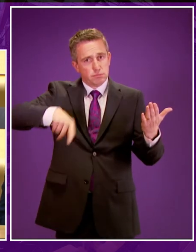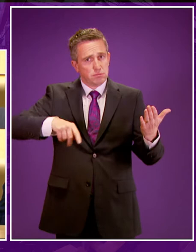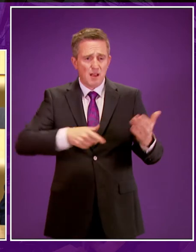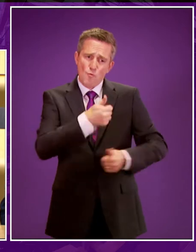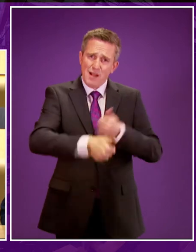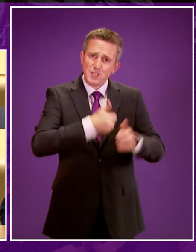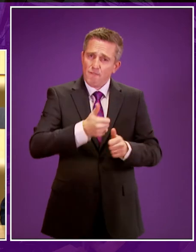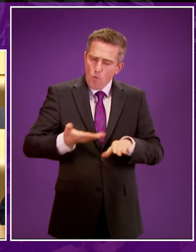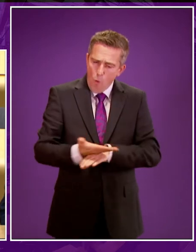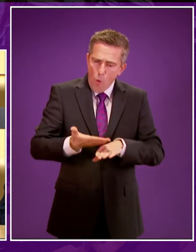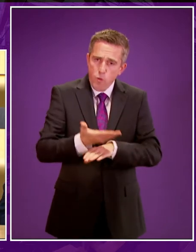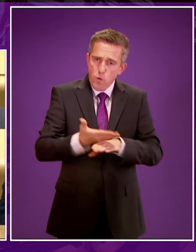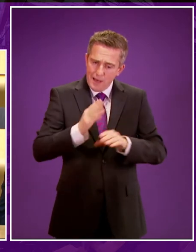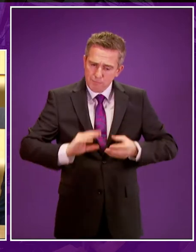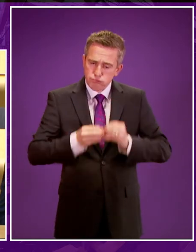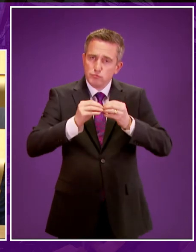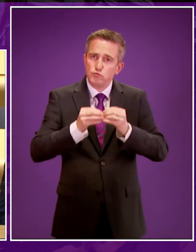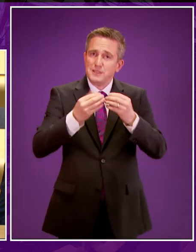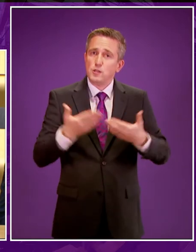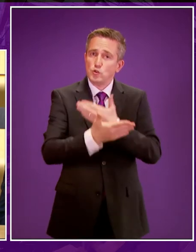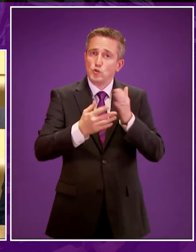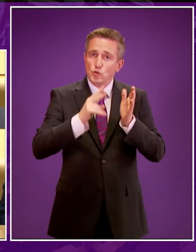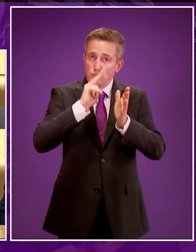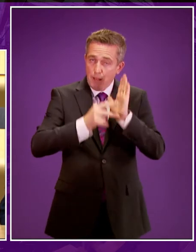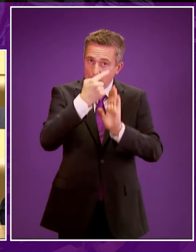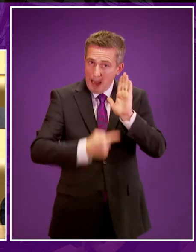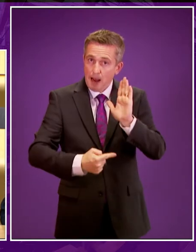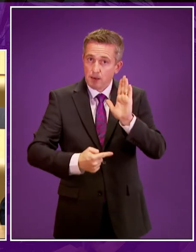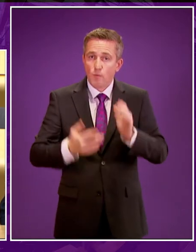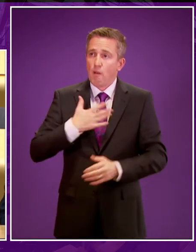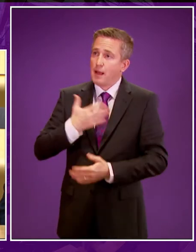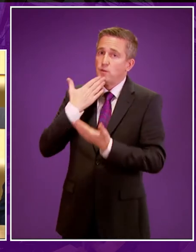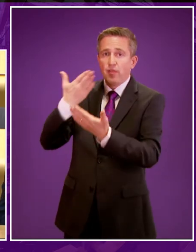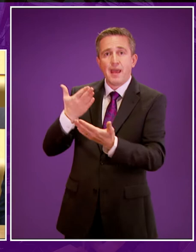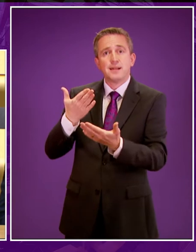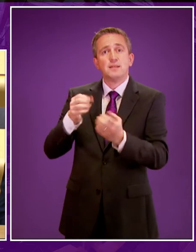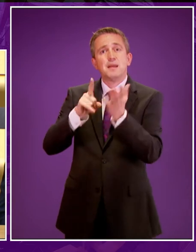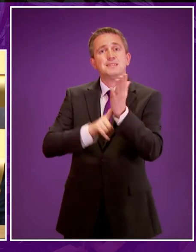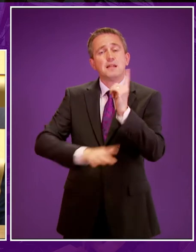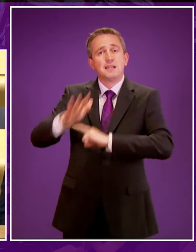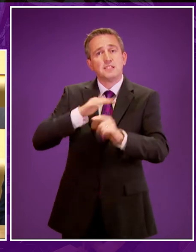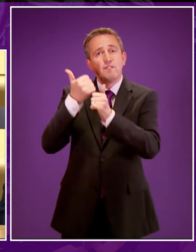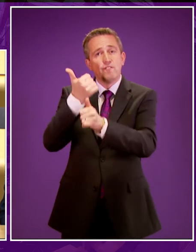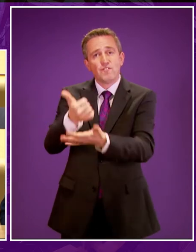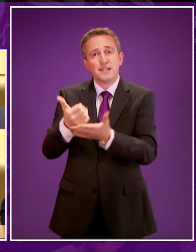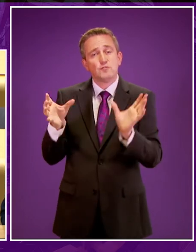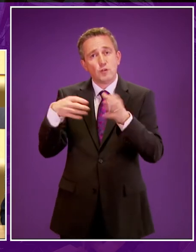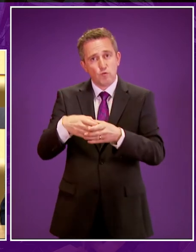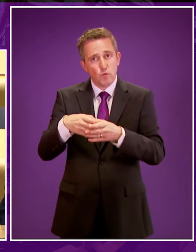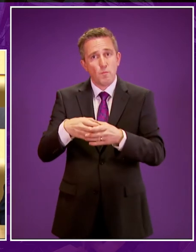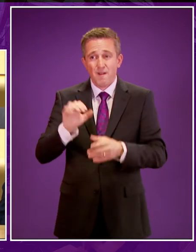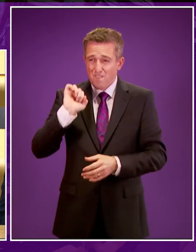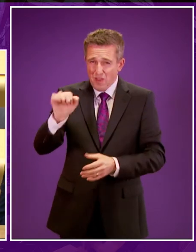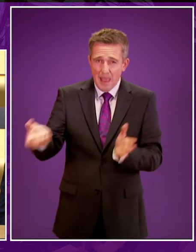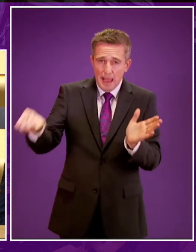have clearly put in to produce the strategy. I would also like to thank the BSL National Advisory Group for the work they've done on the strategy